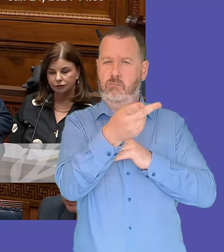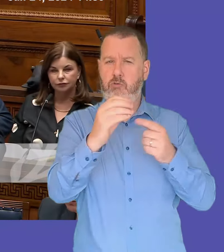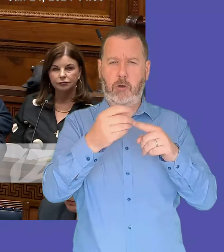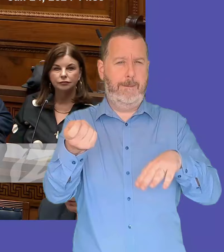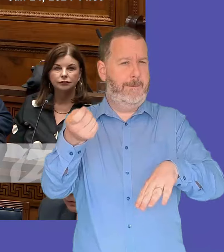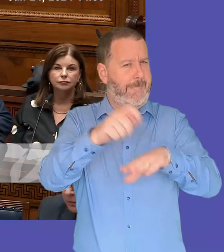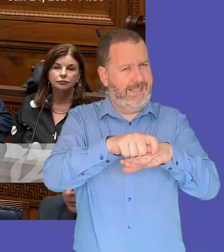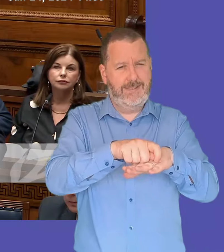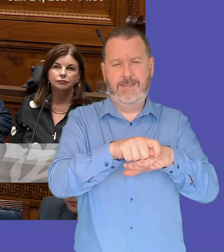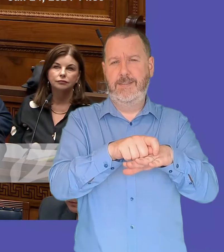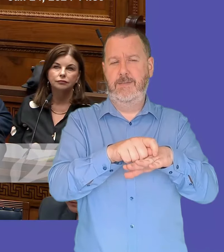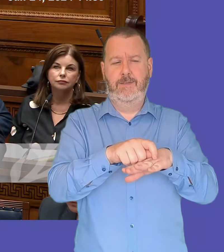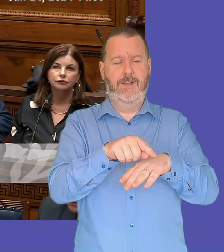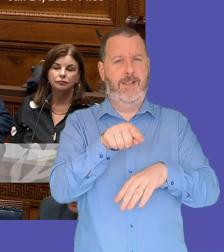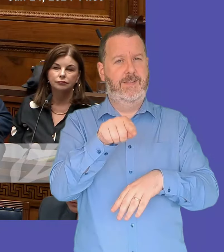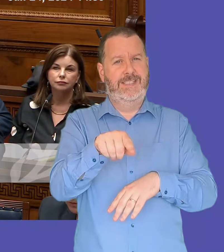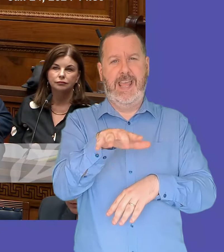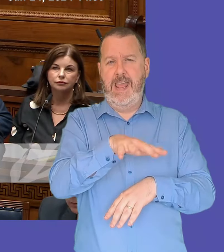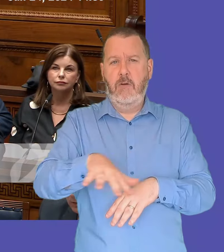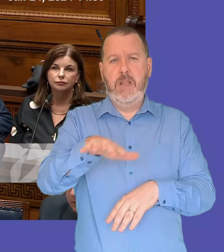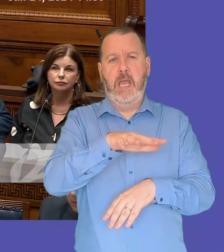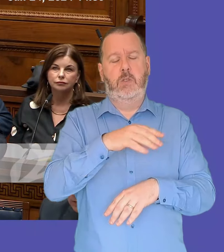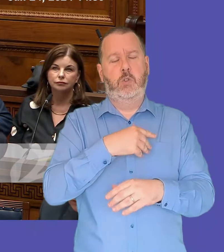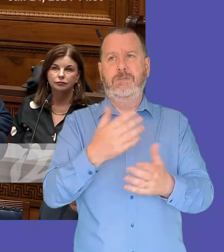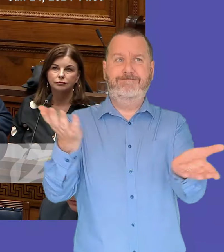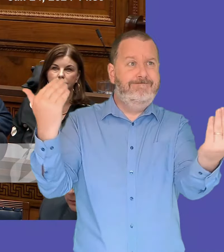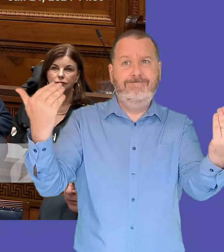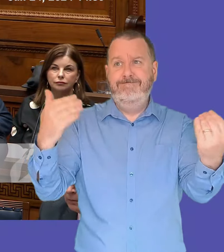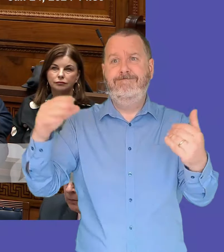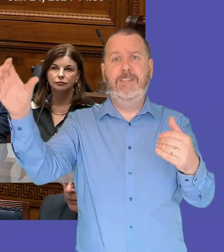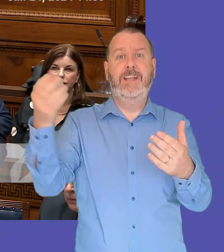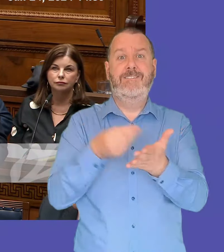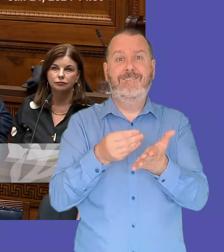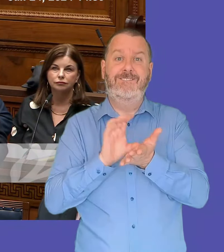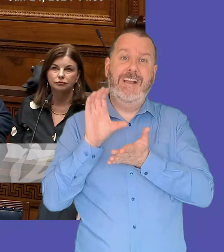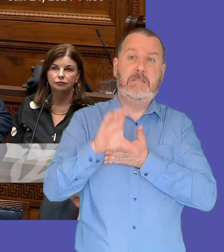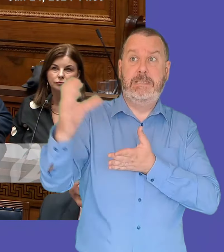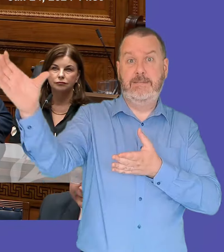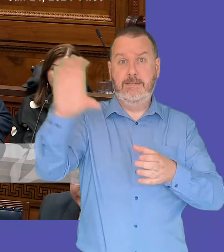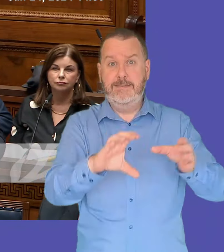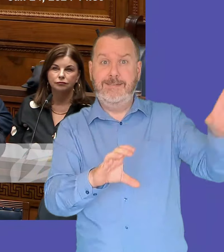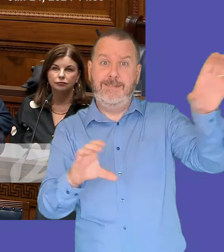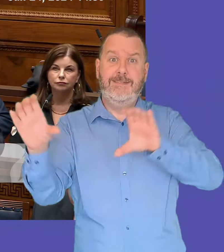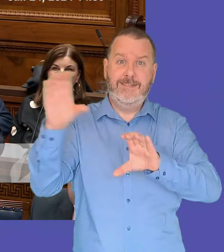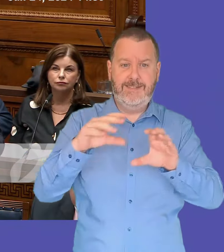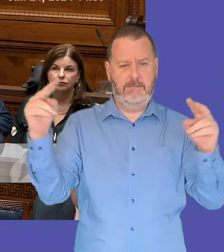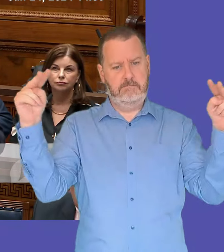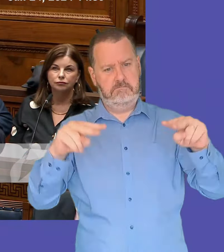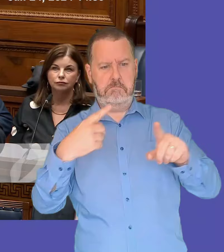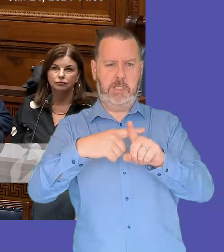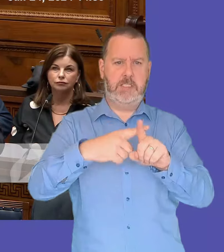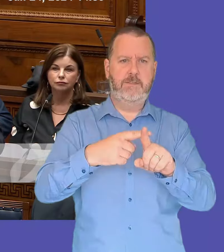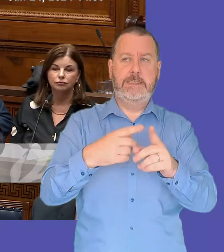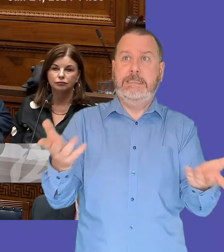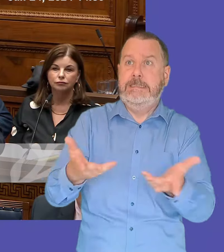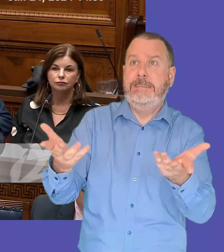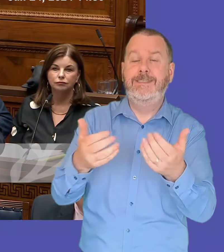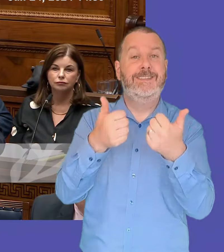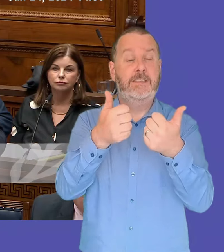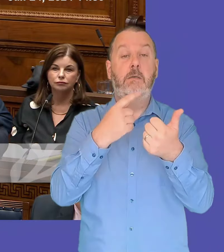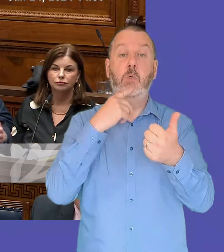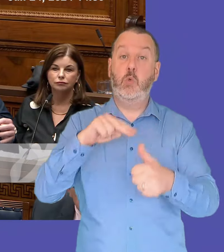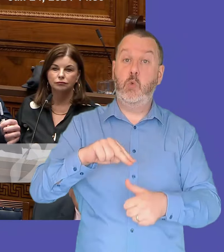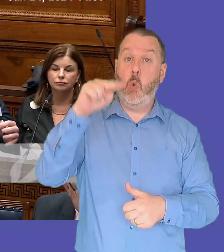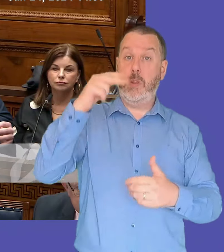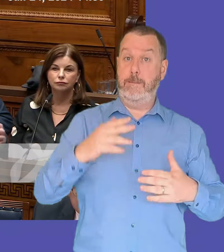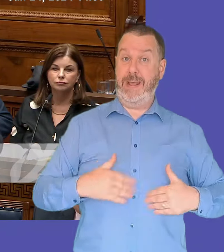region uh to encourage investment and a positive perception of this place unfortunately in the northern part of belfast